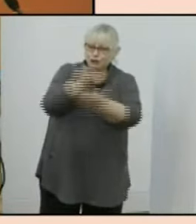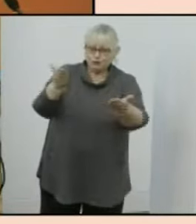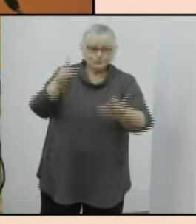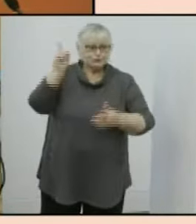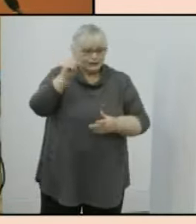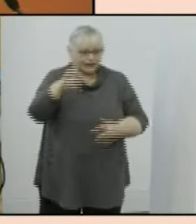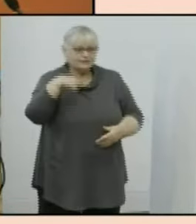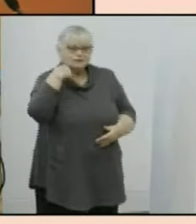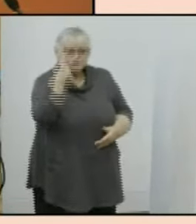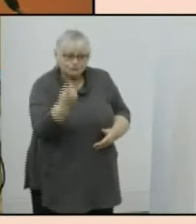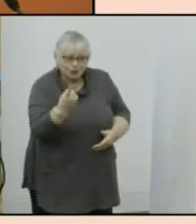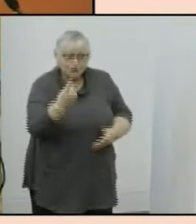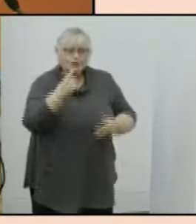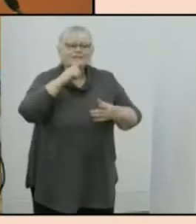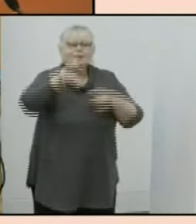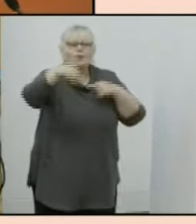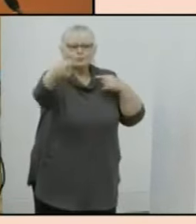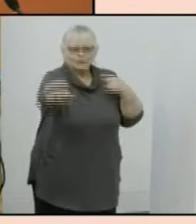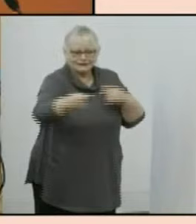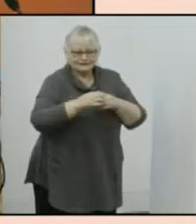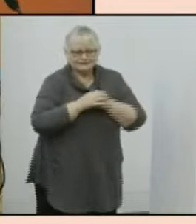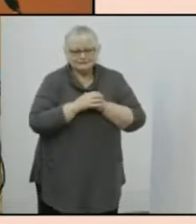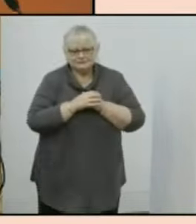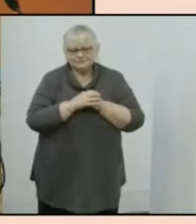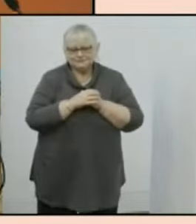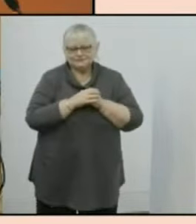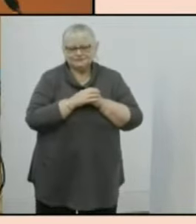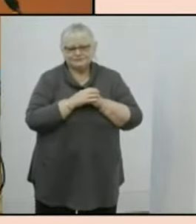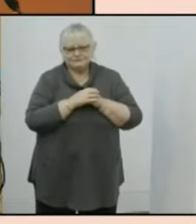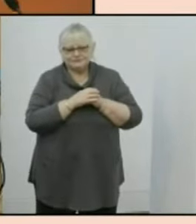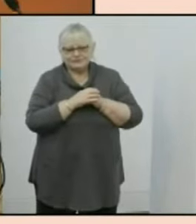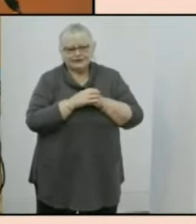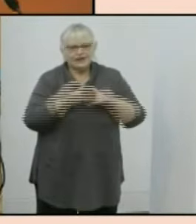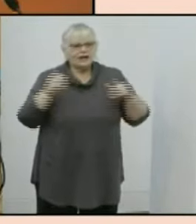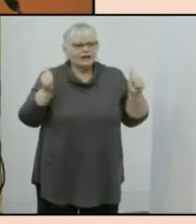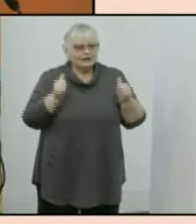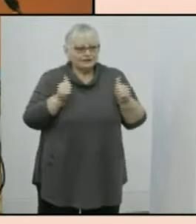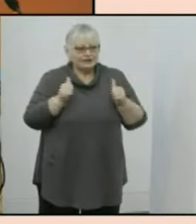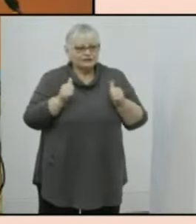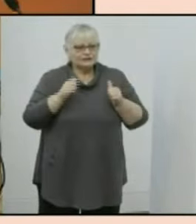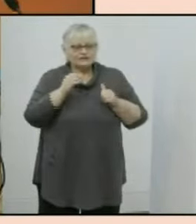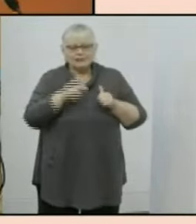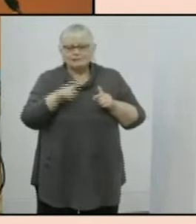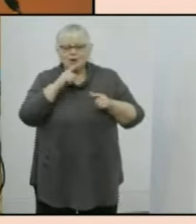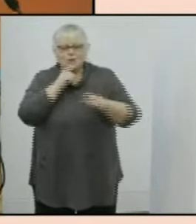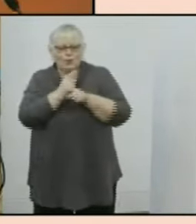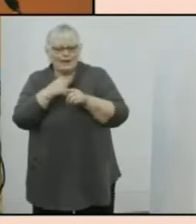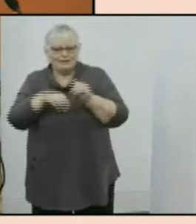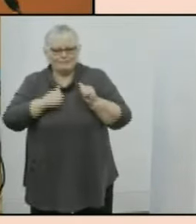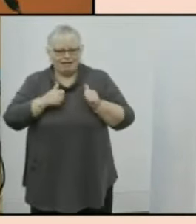tomorrow and for always i'll finish with some words and language